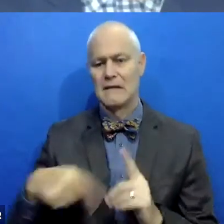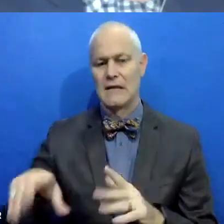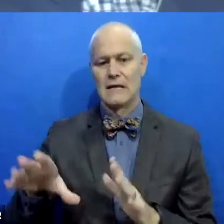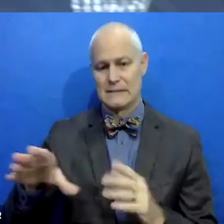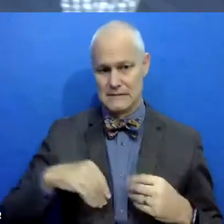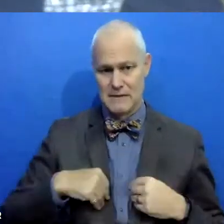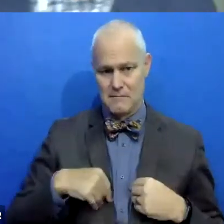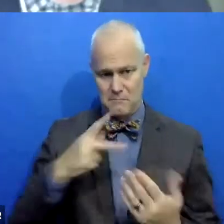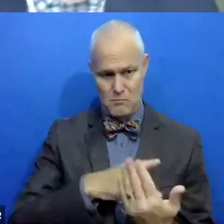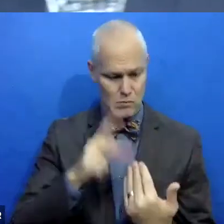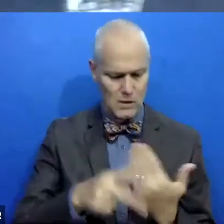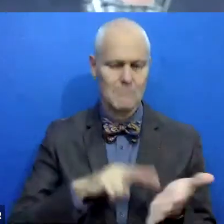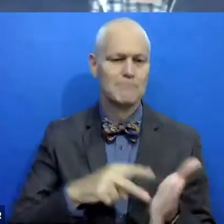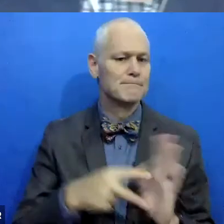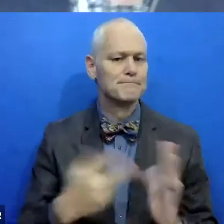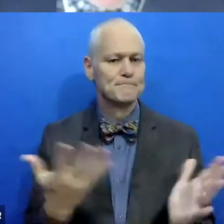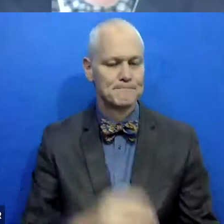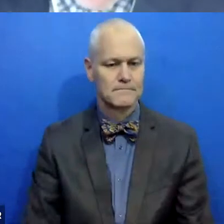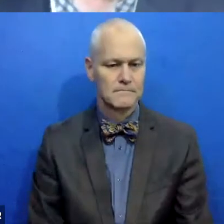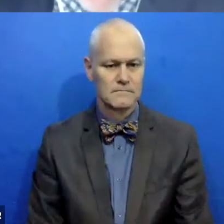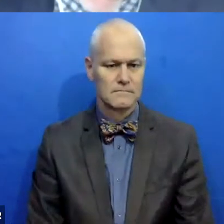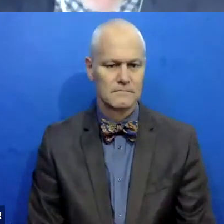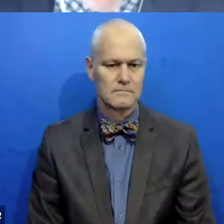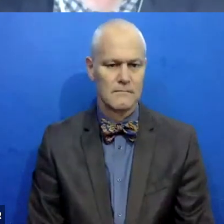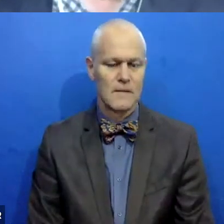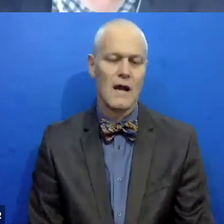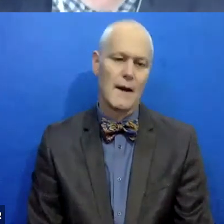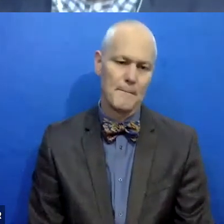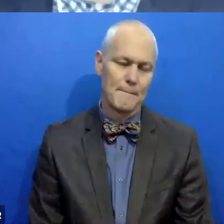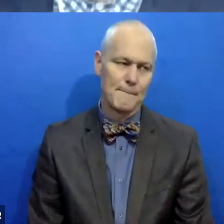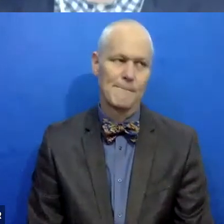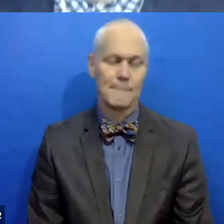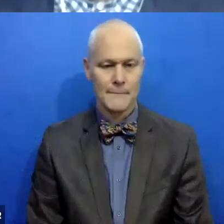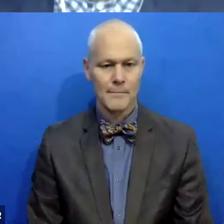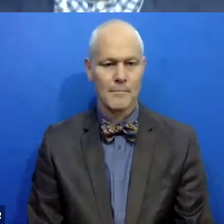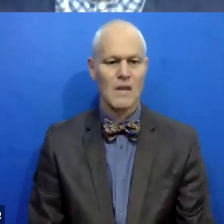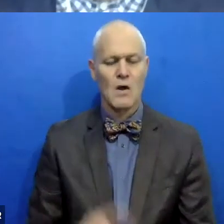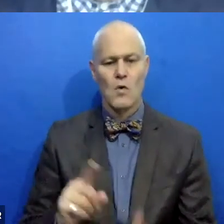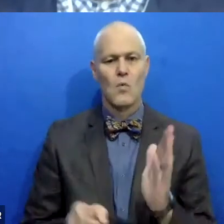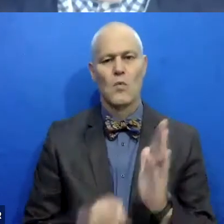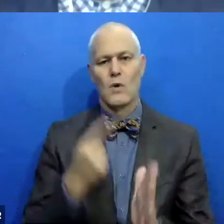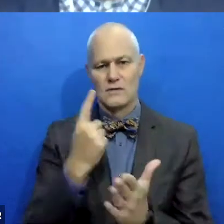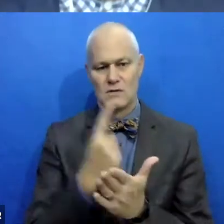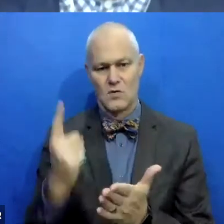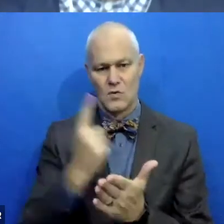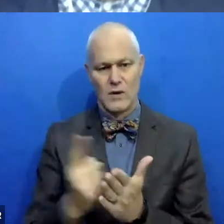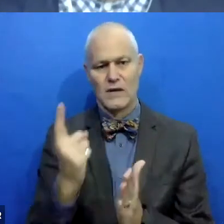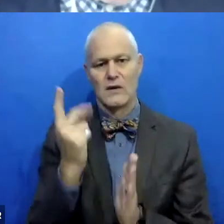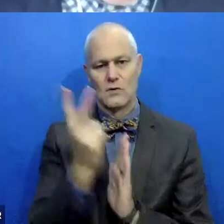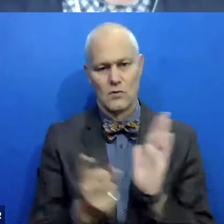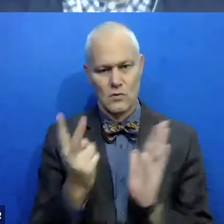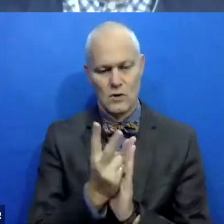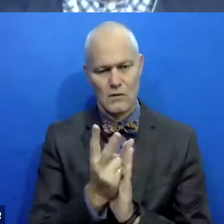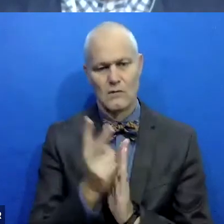is, um, uh, one, once a week, two hour conversation